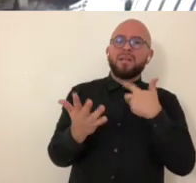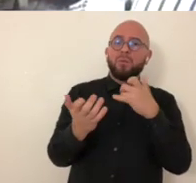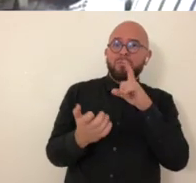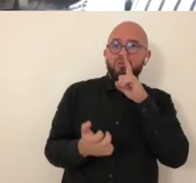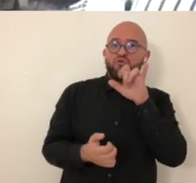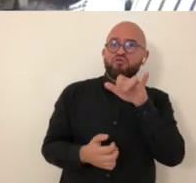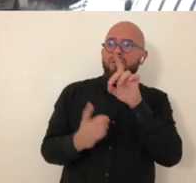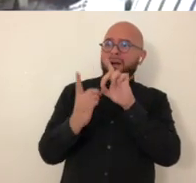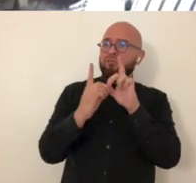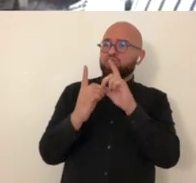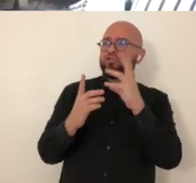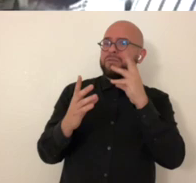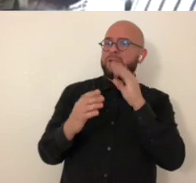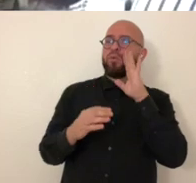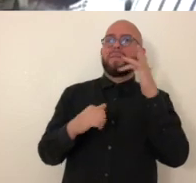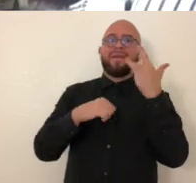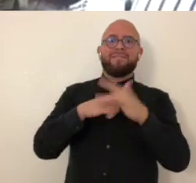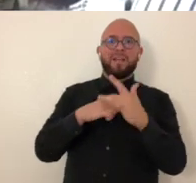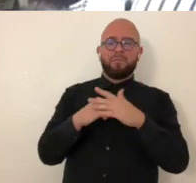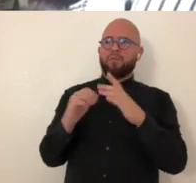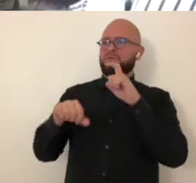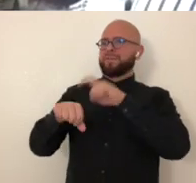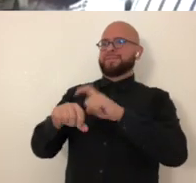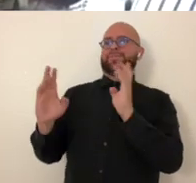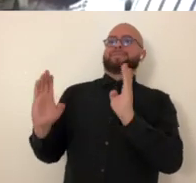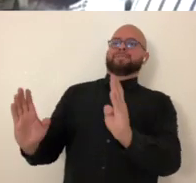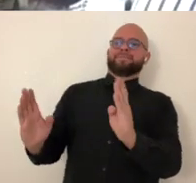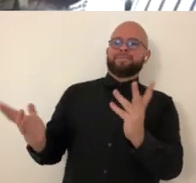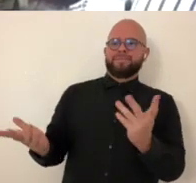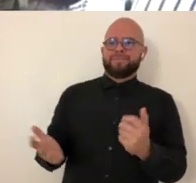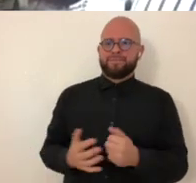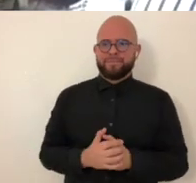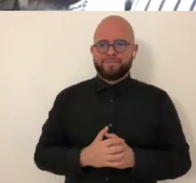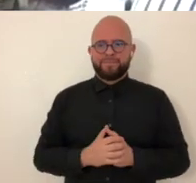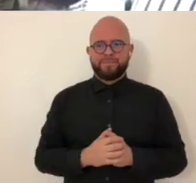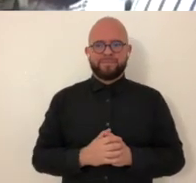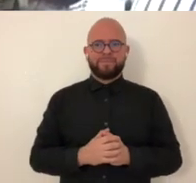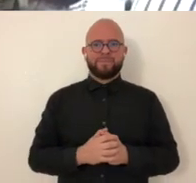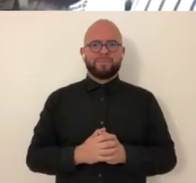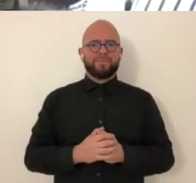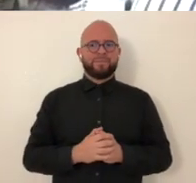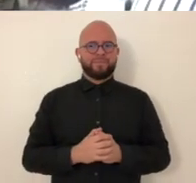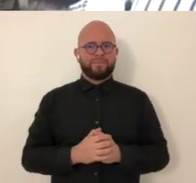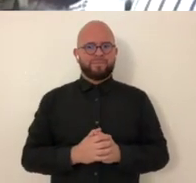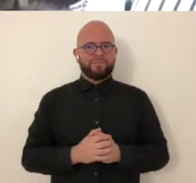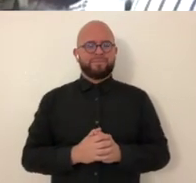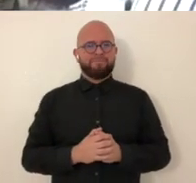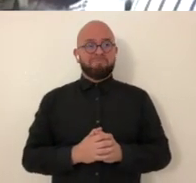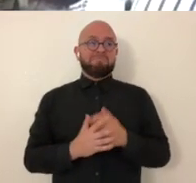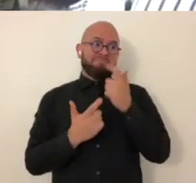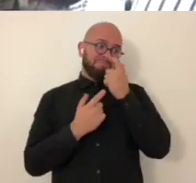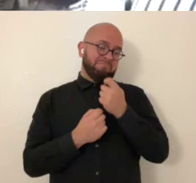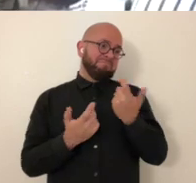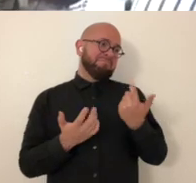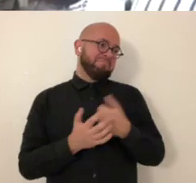available in a finer context with you know really a guarantee that these digital experiences will be available for that period of time